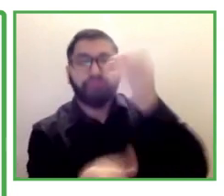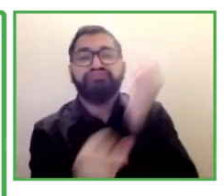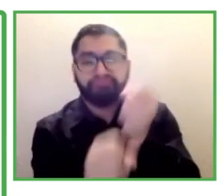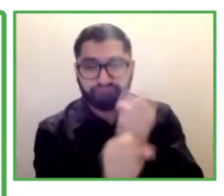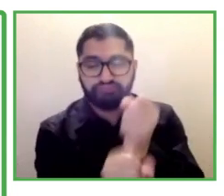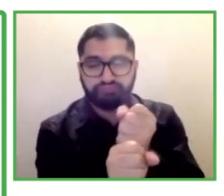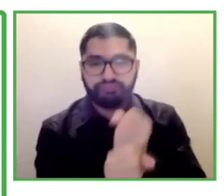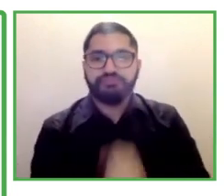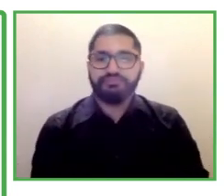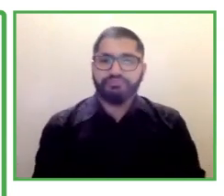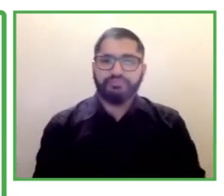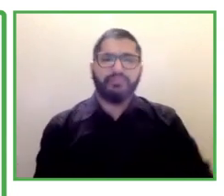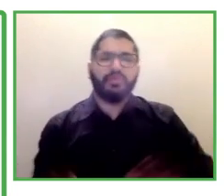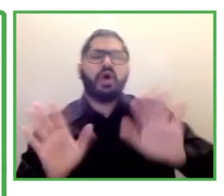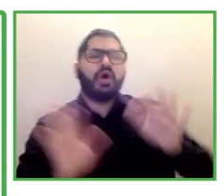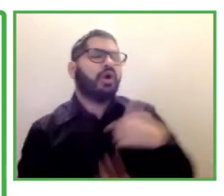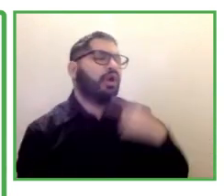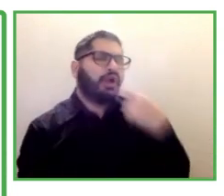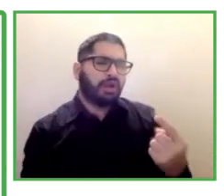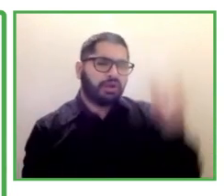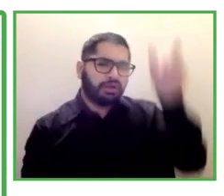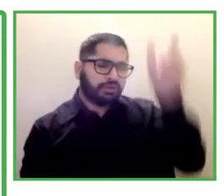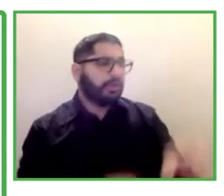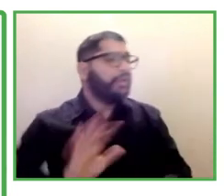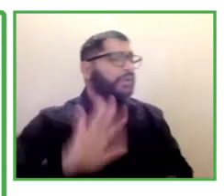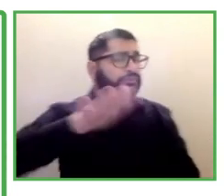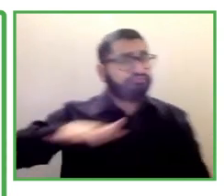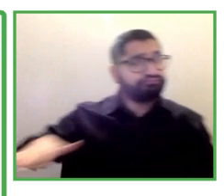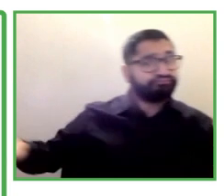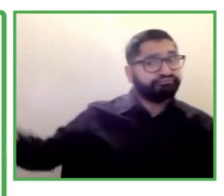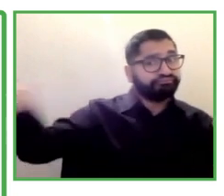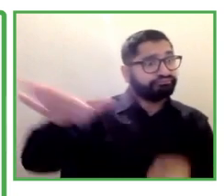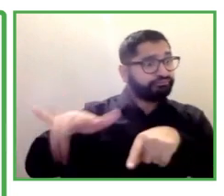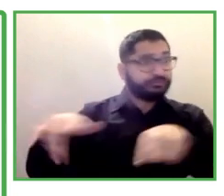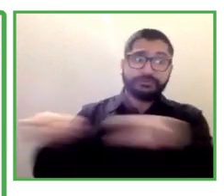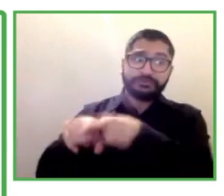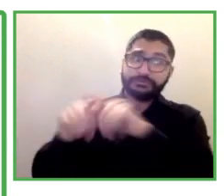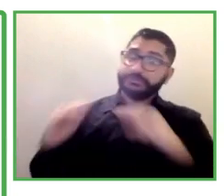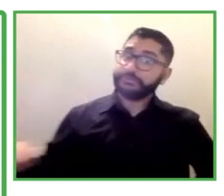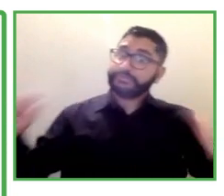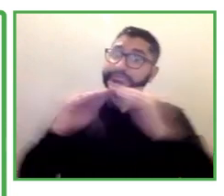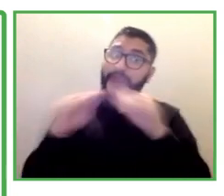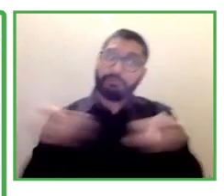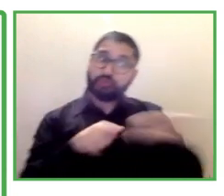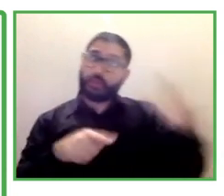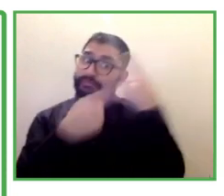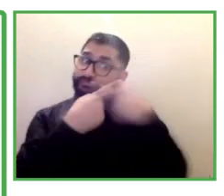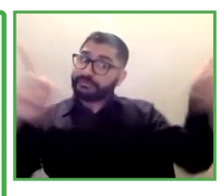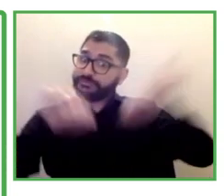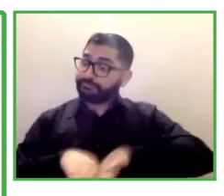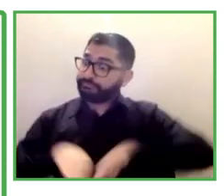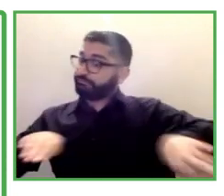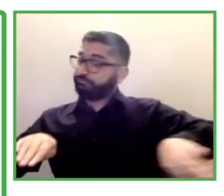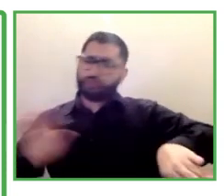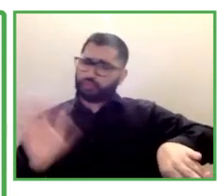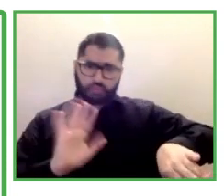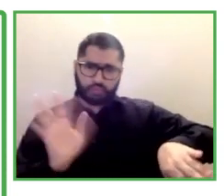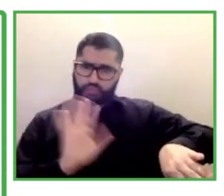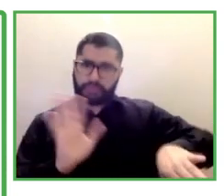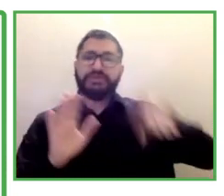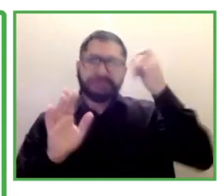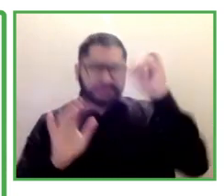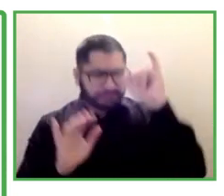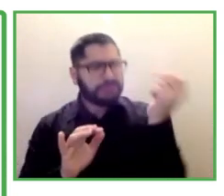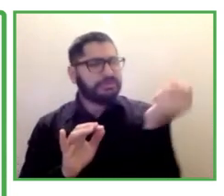expect is considerations for the needs. A few thumb rules, be sensitive, be tolerant and be kind.